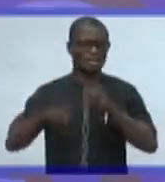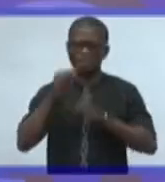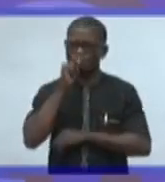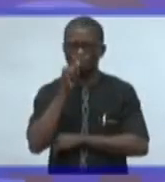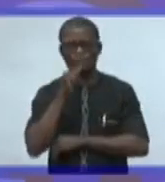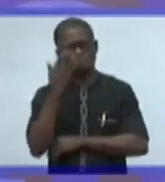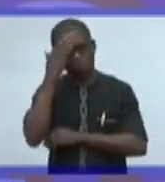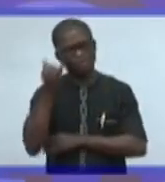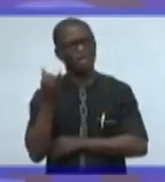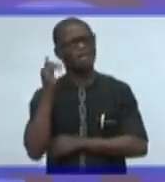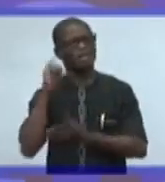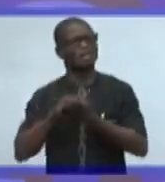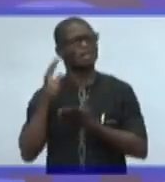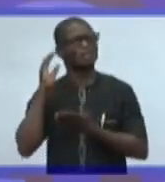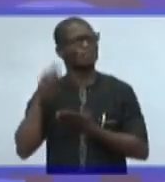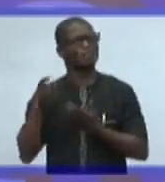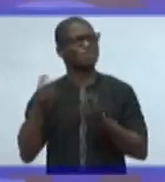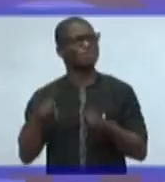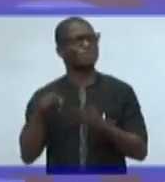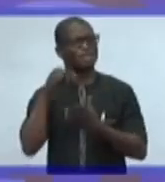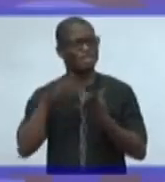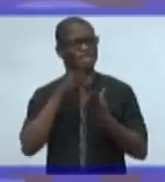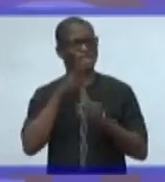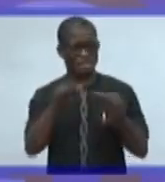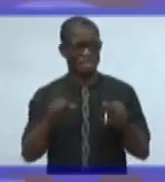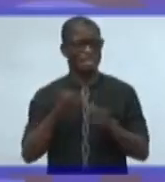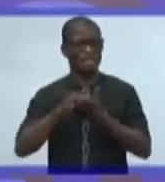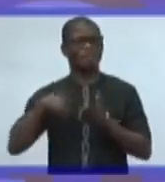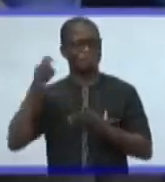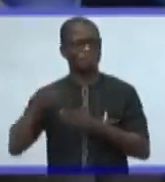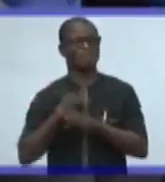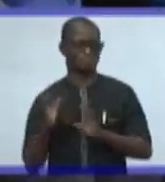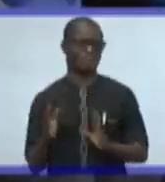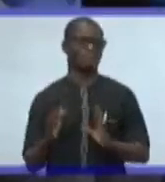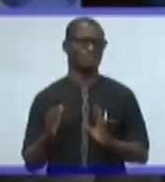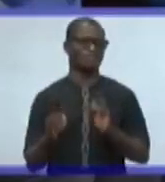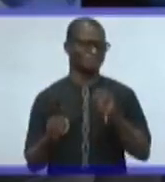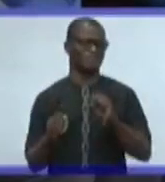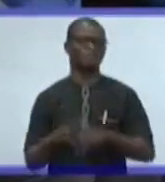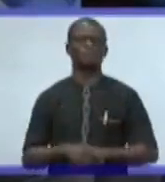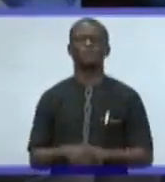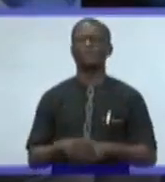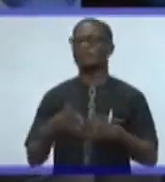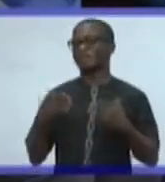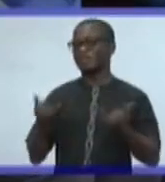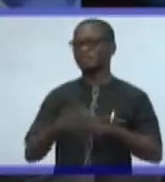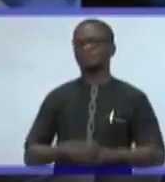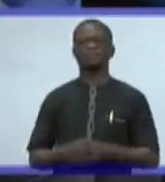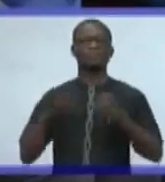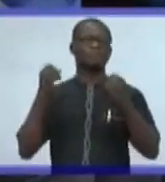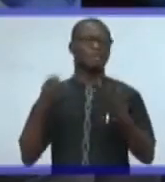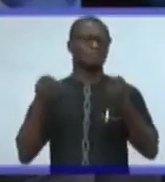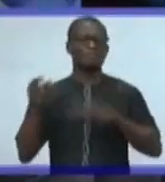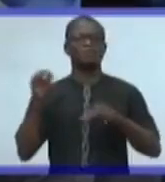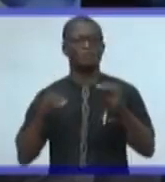that happen? So these are areas to invest and deal with. So a lot of comments have